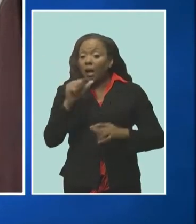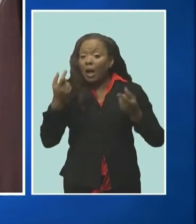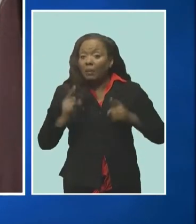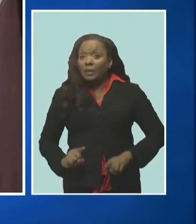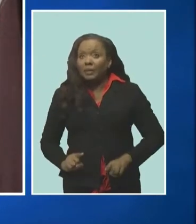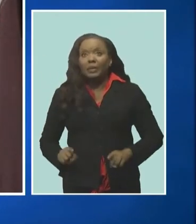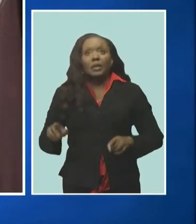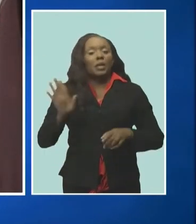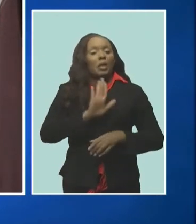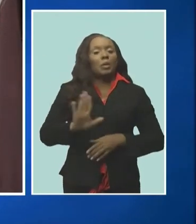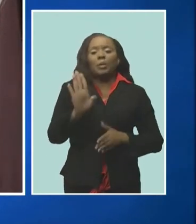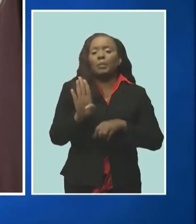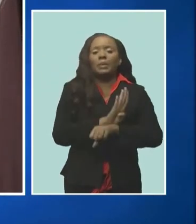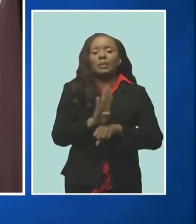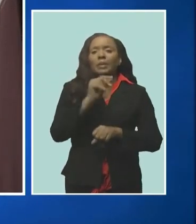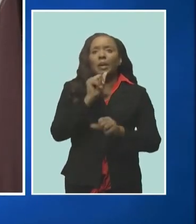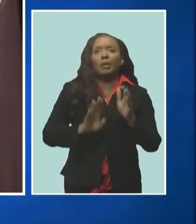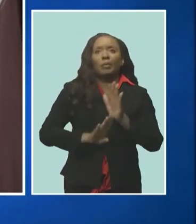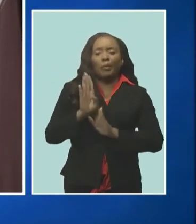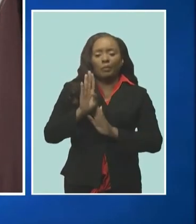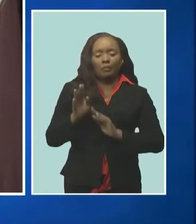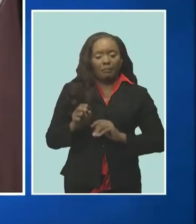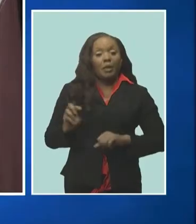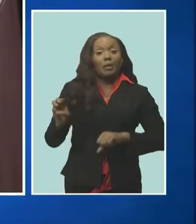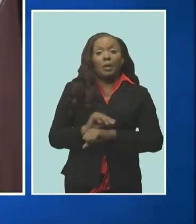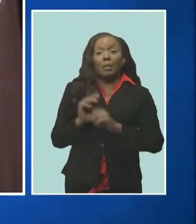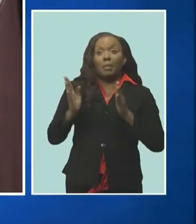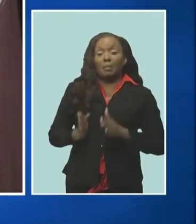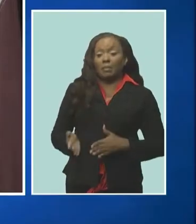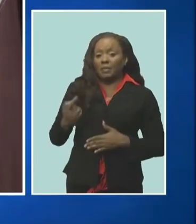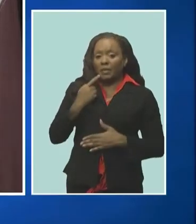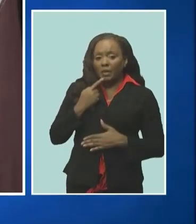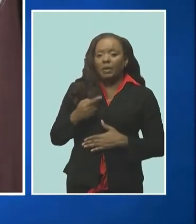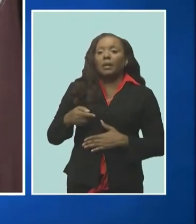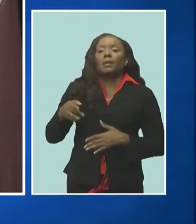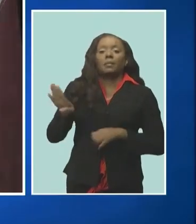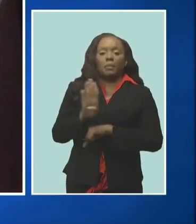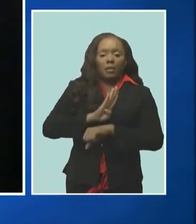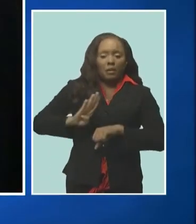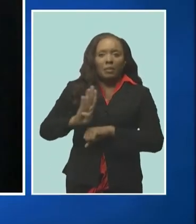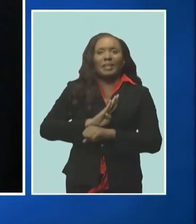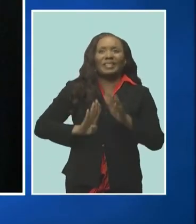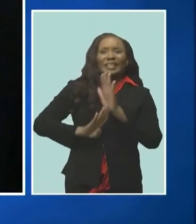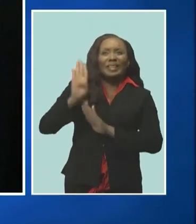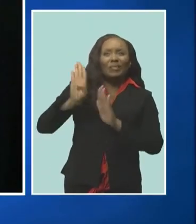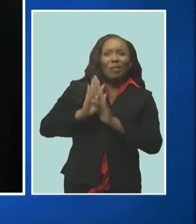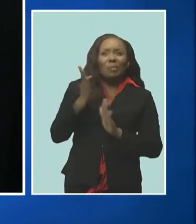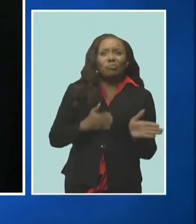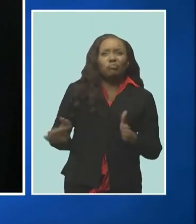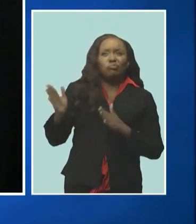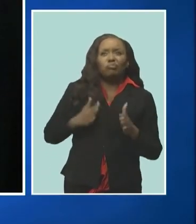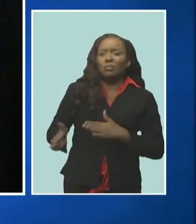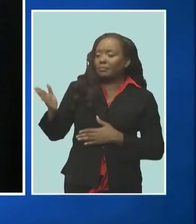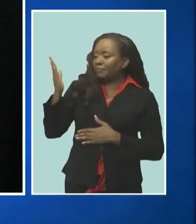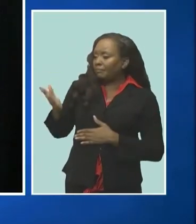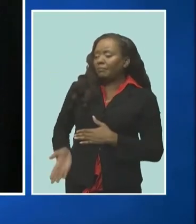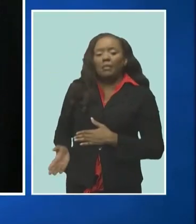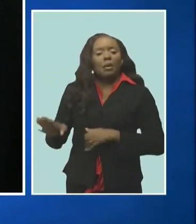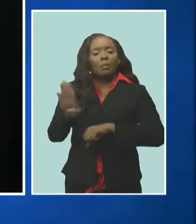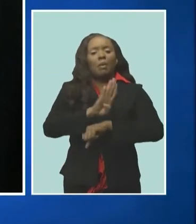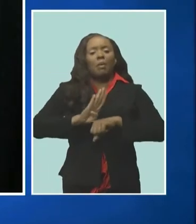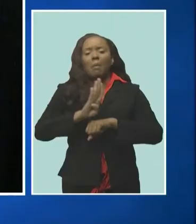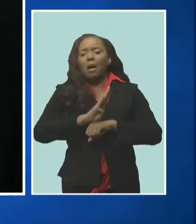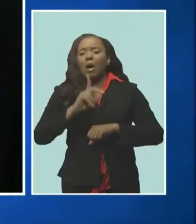for mist davidson ishmael says that's why barbados is working on a strategy barbados continues to make steady progress along with digital